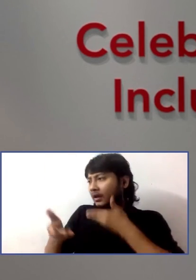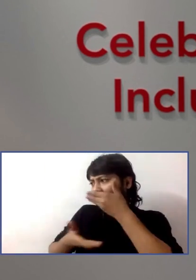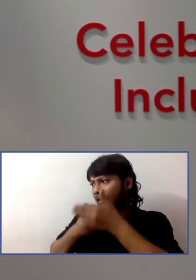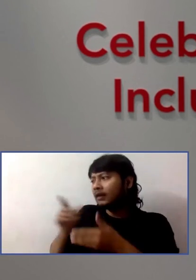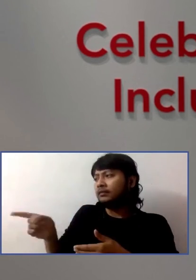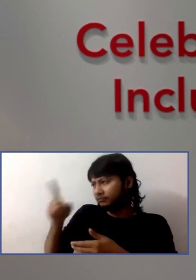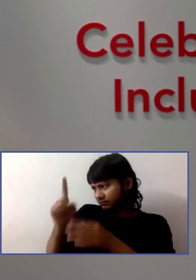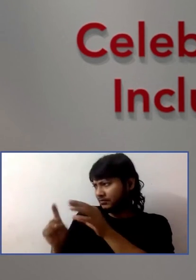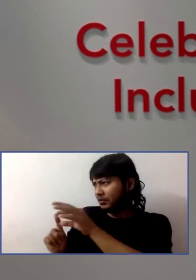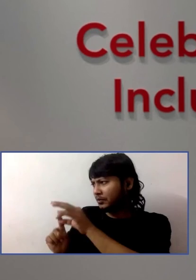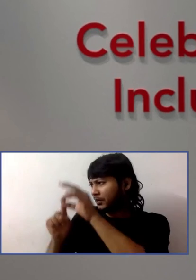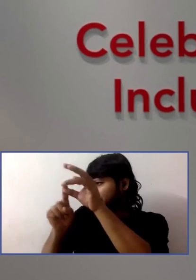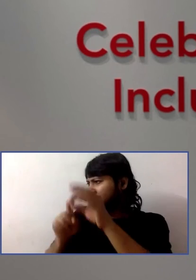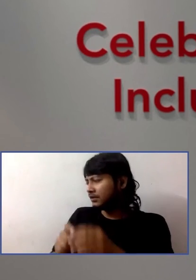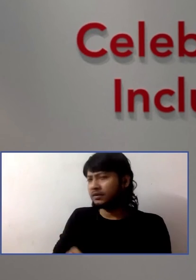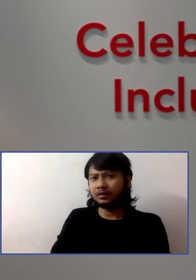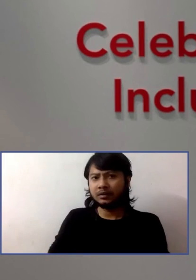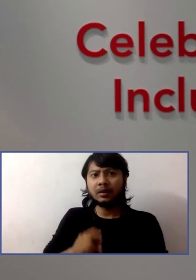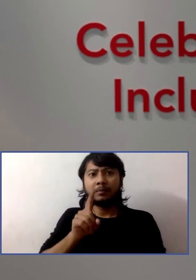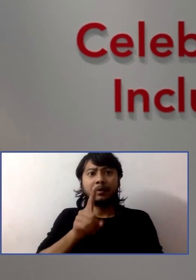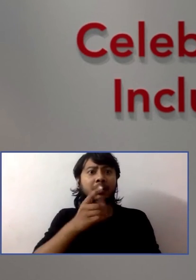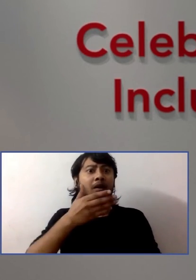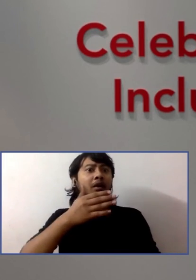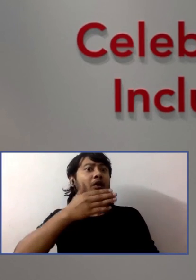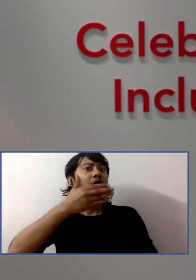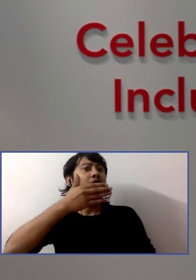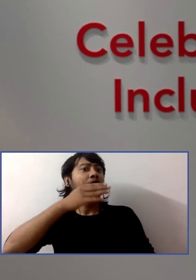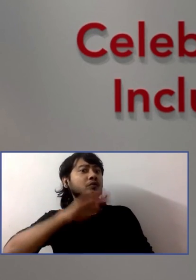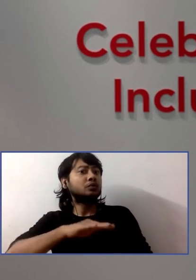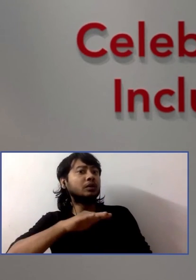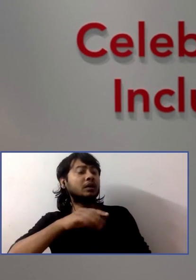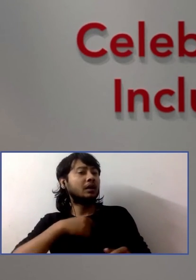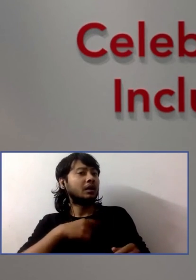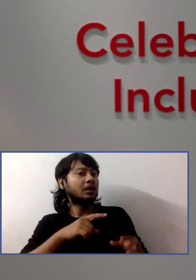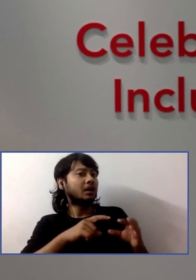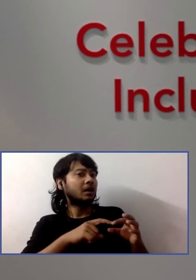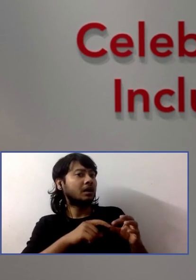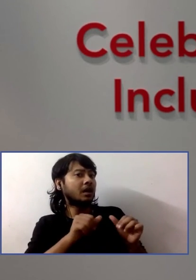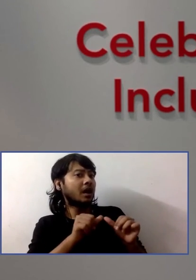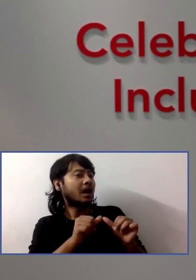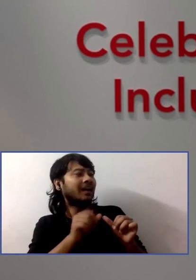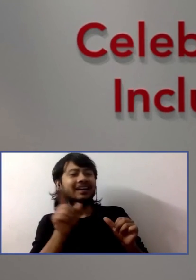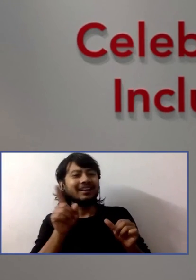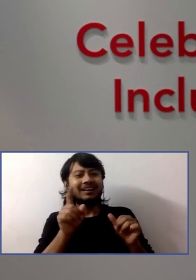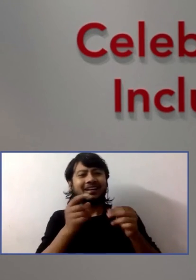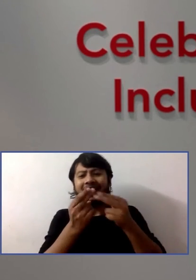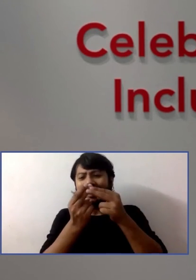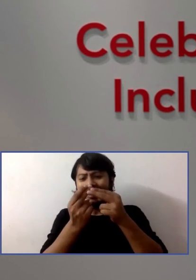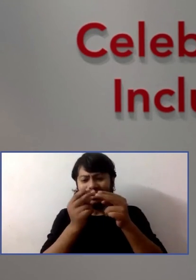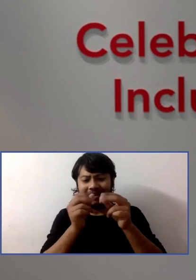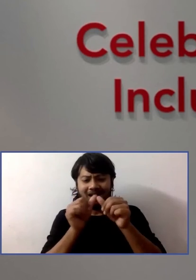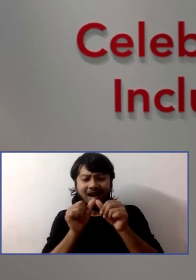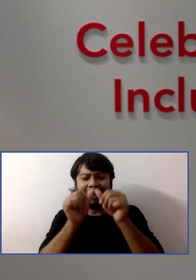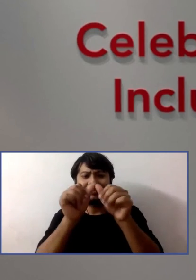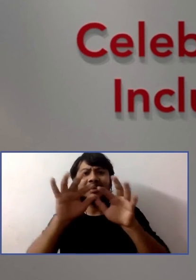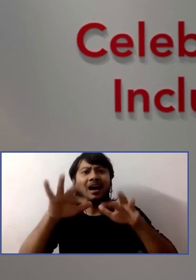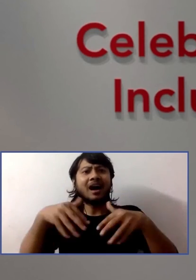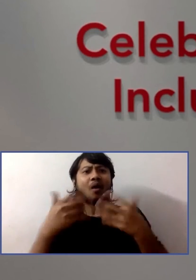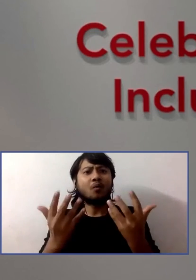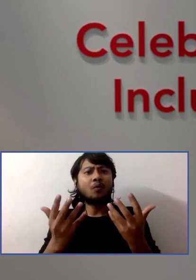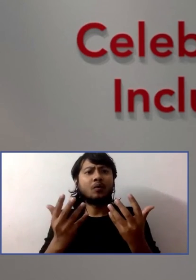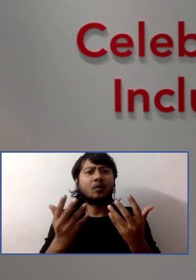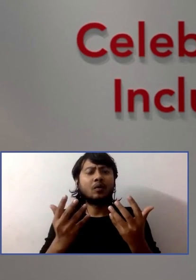meaningfully. You're not teaching him that. You're just teaching him answer the question. And as you know, these kids are pretty literal.